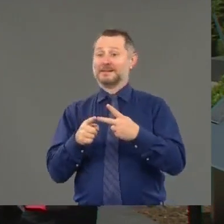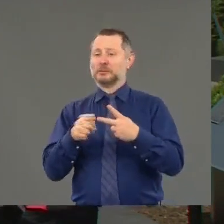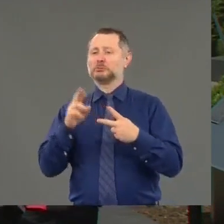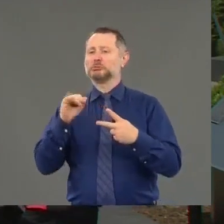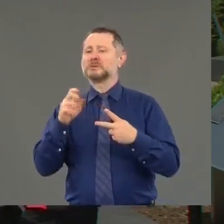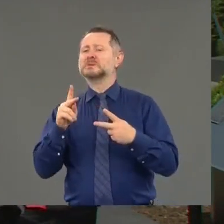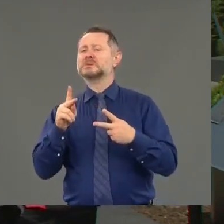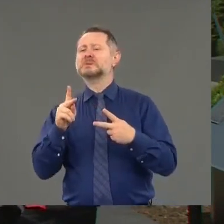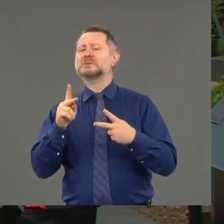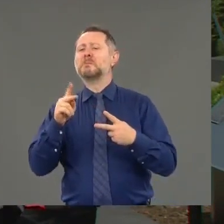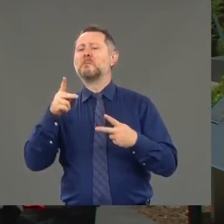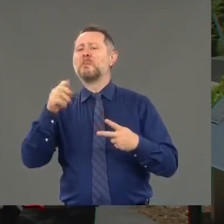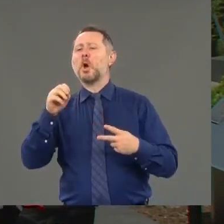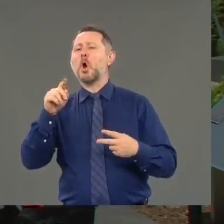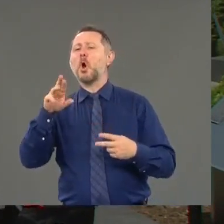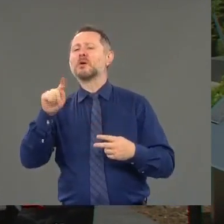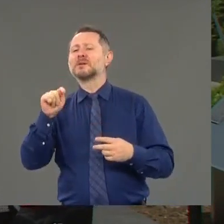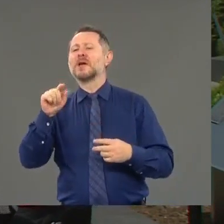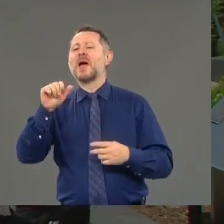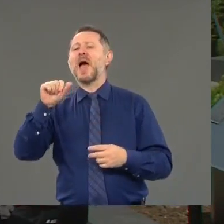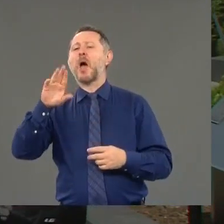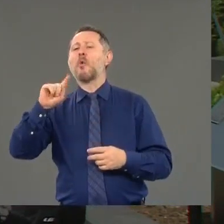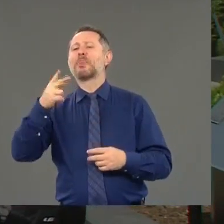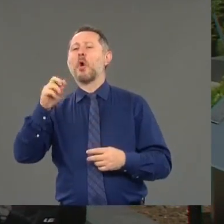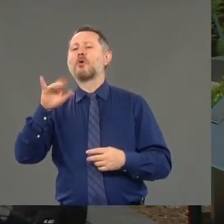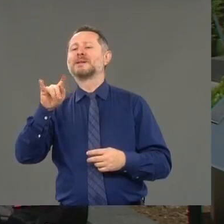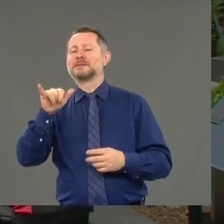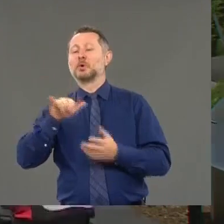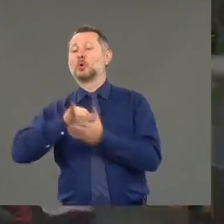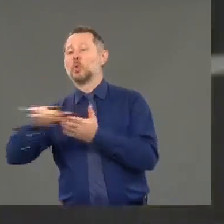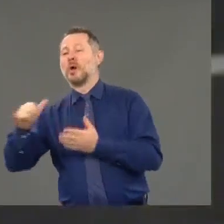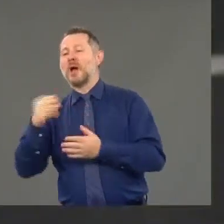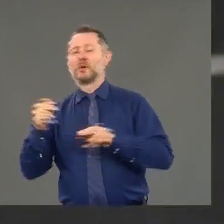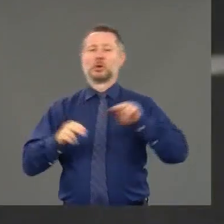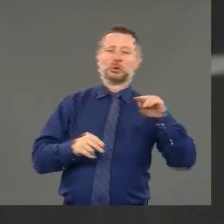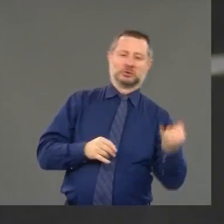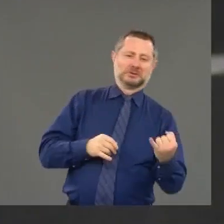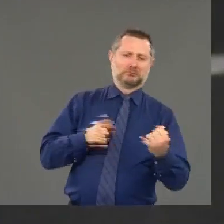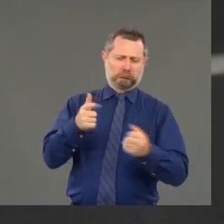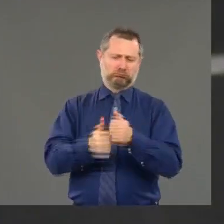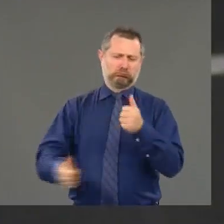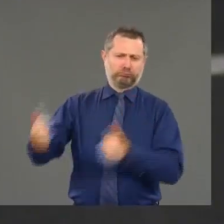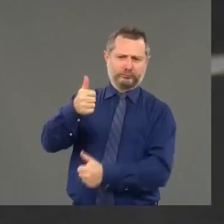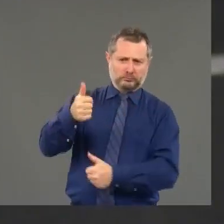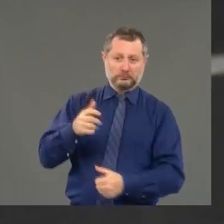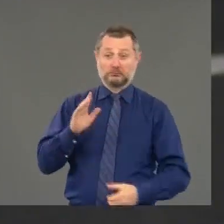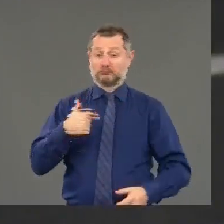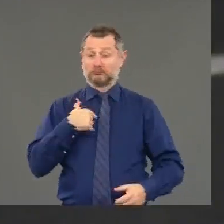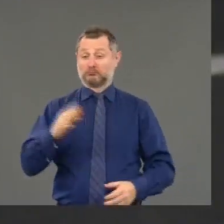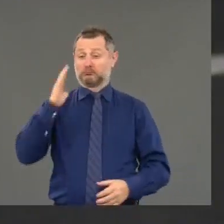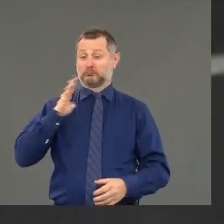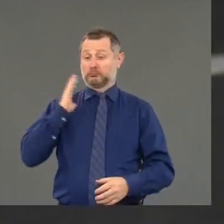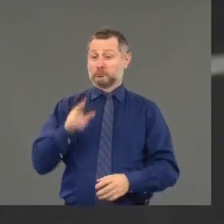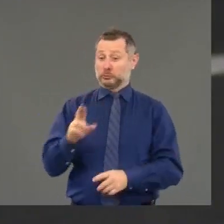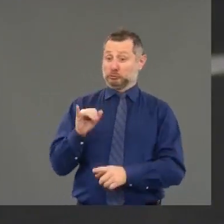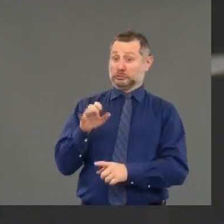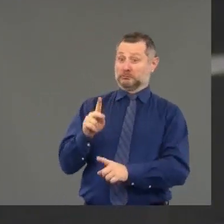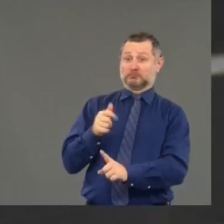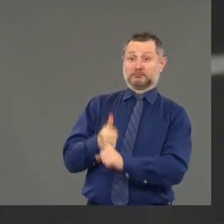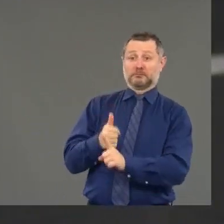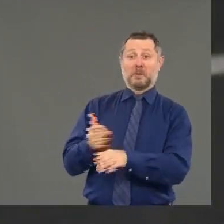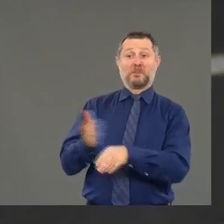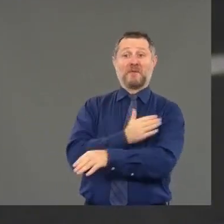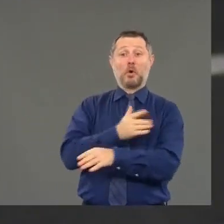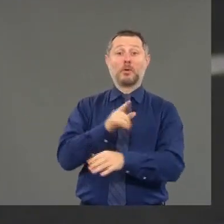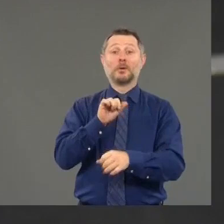York and New Jersey. But before Rick went to the Port Authority and before Jamie came to